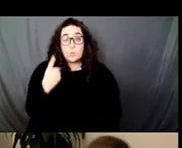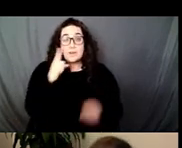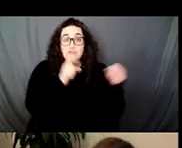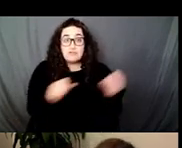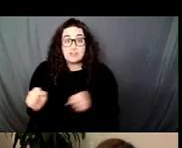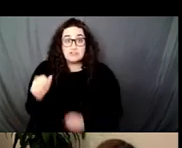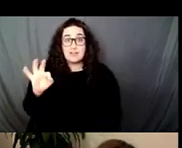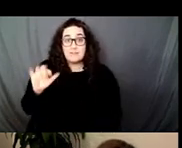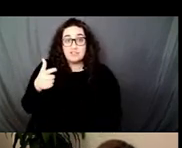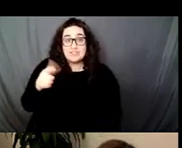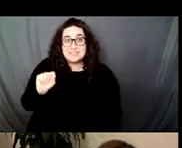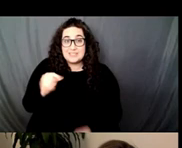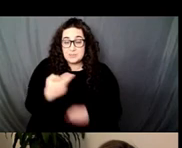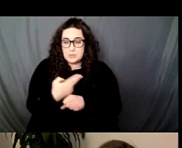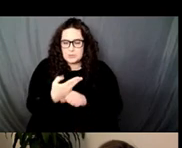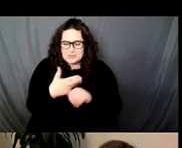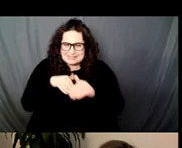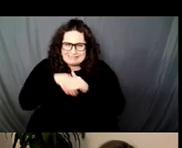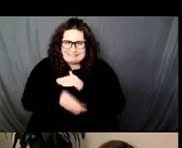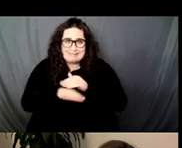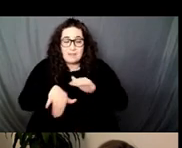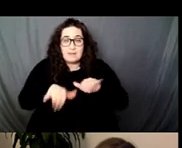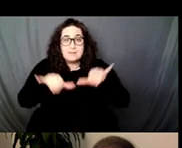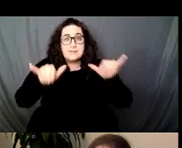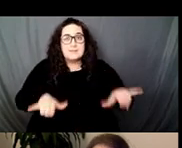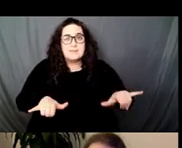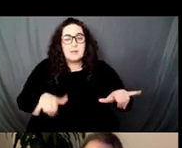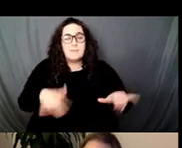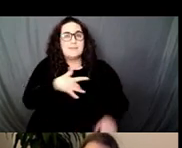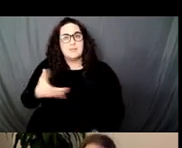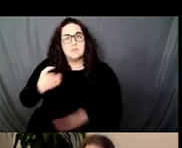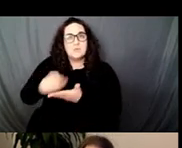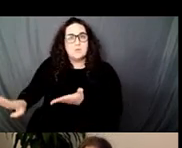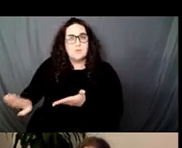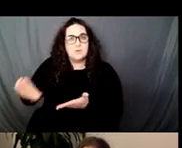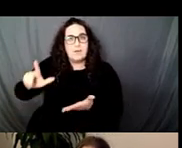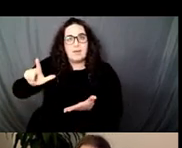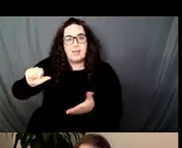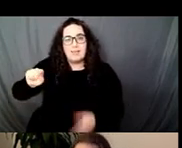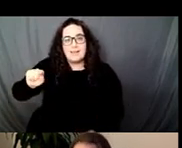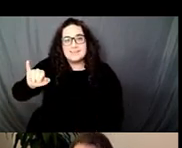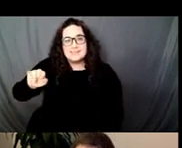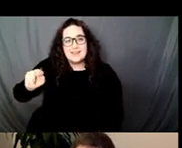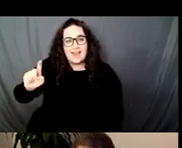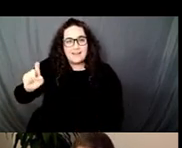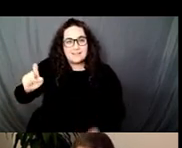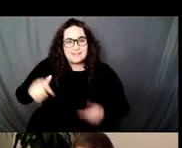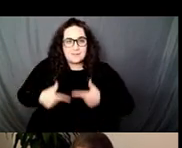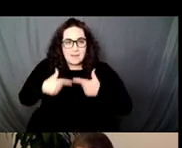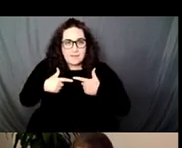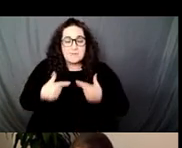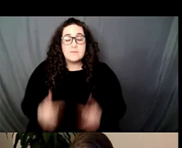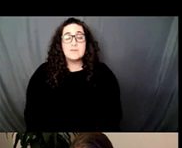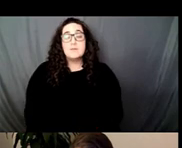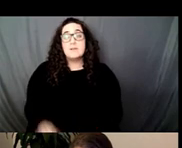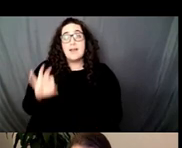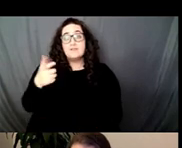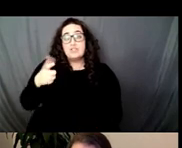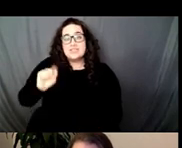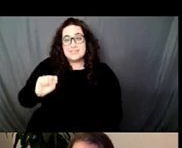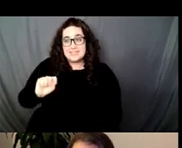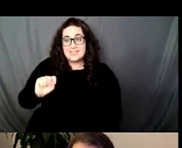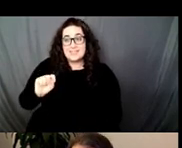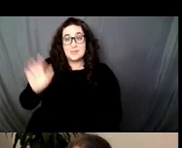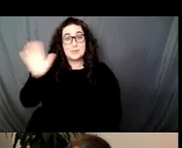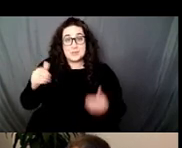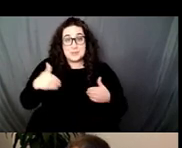system that was hostile towards Latinx life can be his tactical shirking of diacritical marks from his name when he was